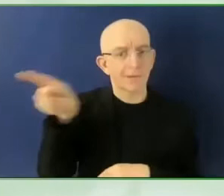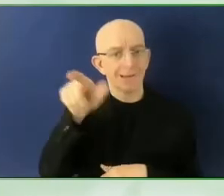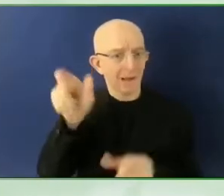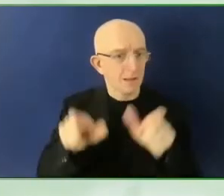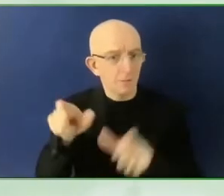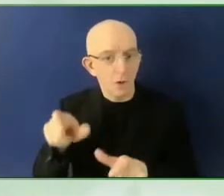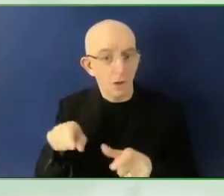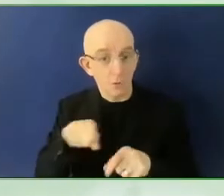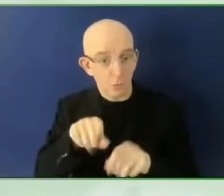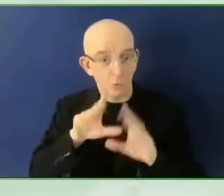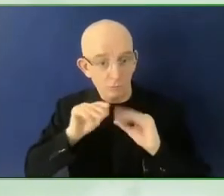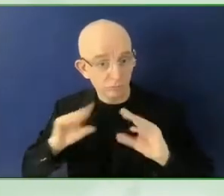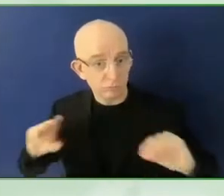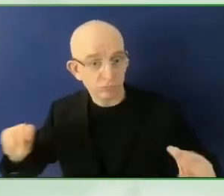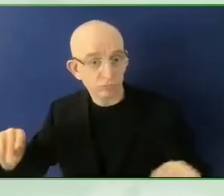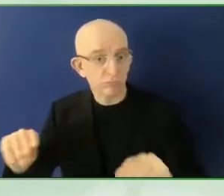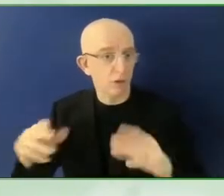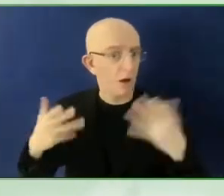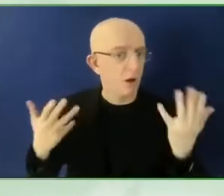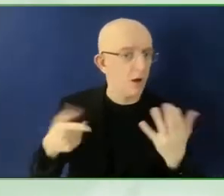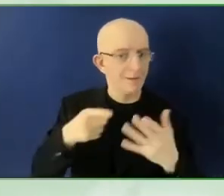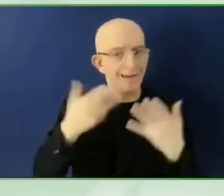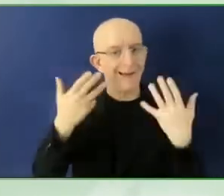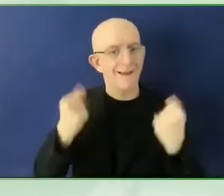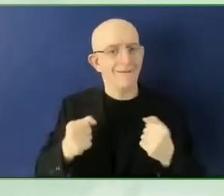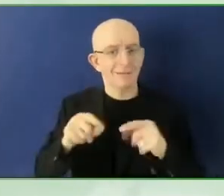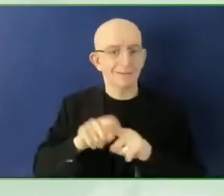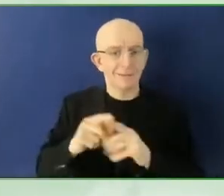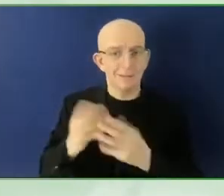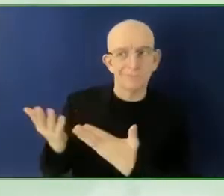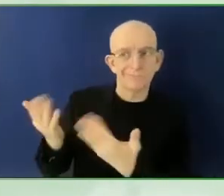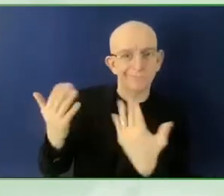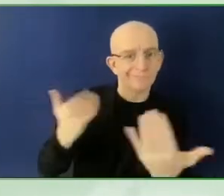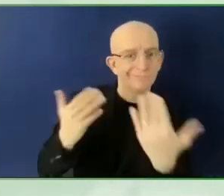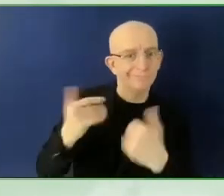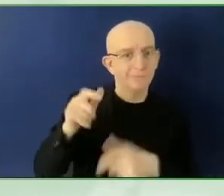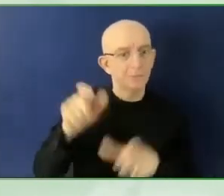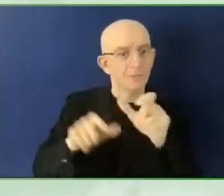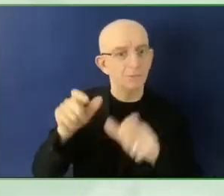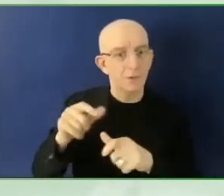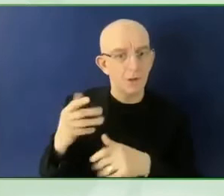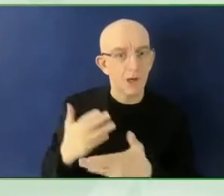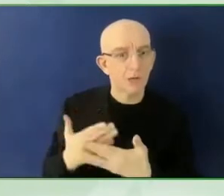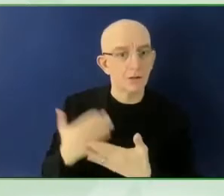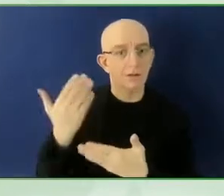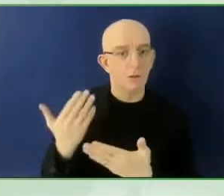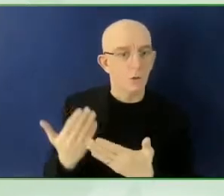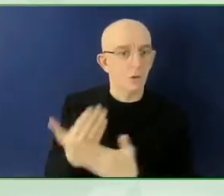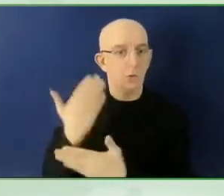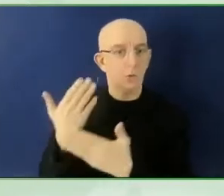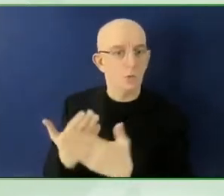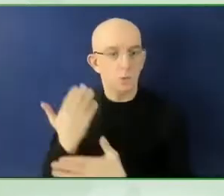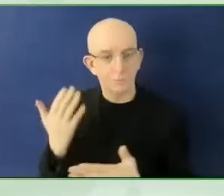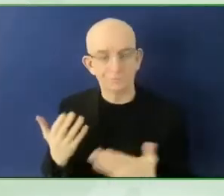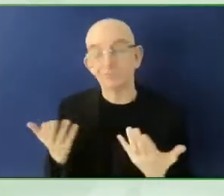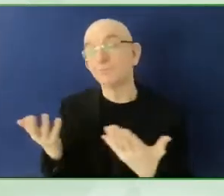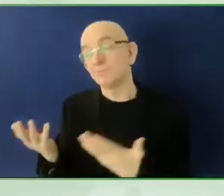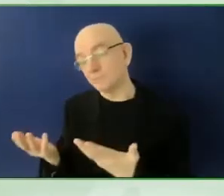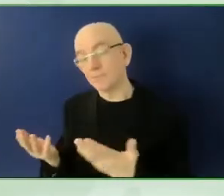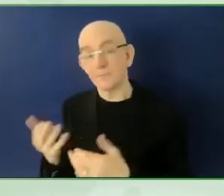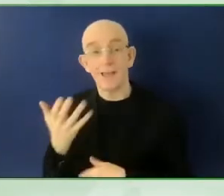mouth sort of entry into what we do, and we get leads that way. Sometimes employers